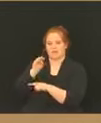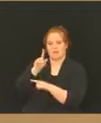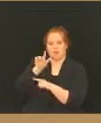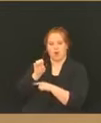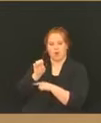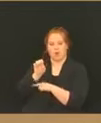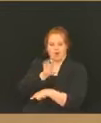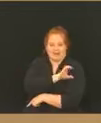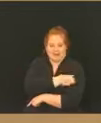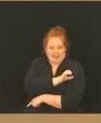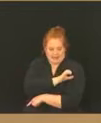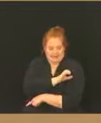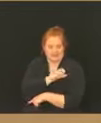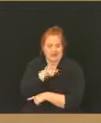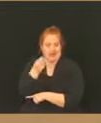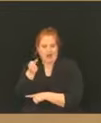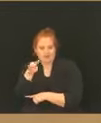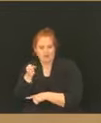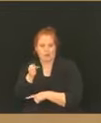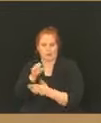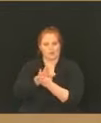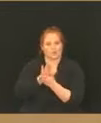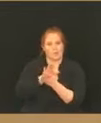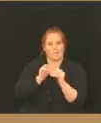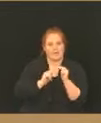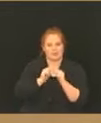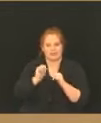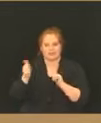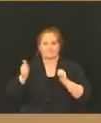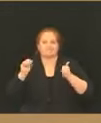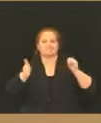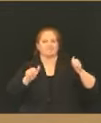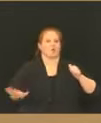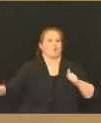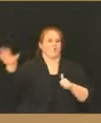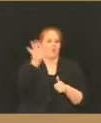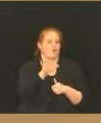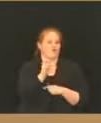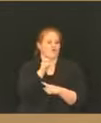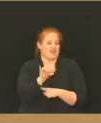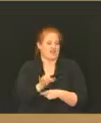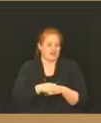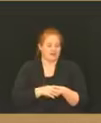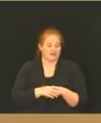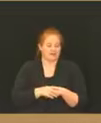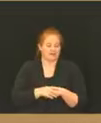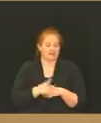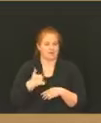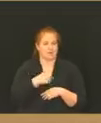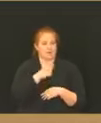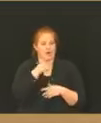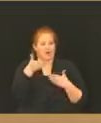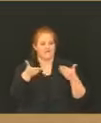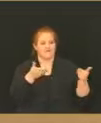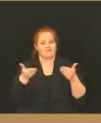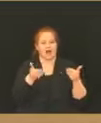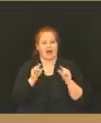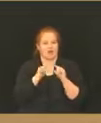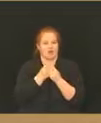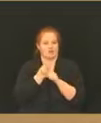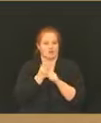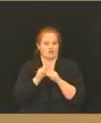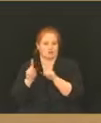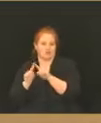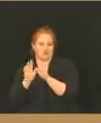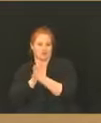high school locations or at various school buildings throughout the county. And we will be inviting various groups from all of the